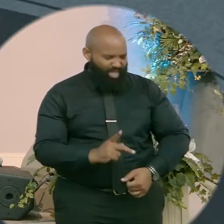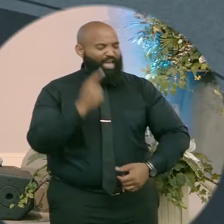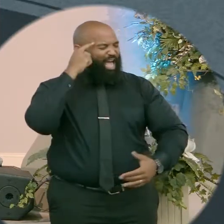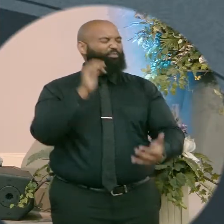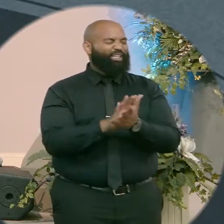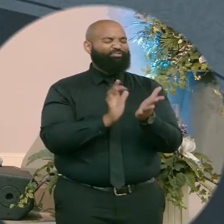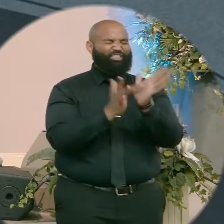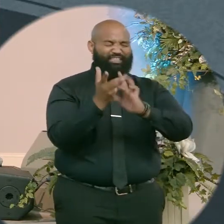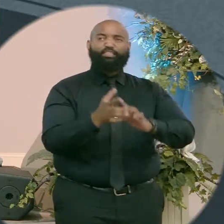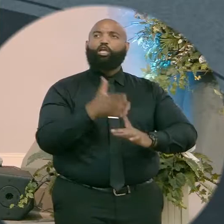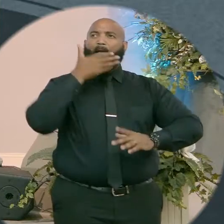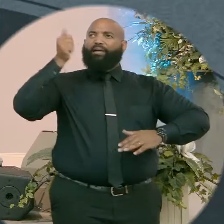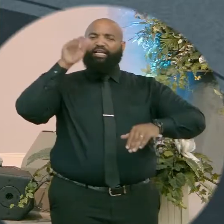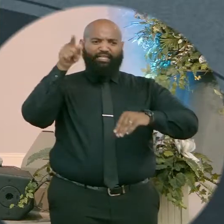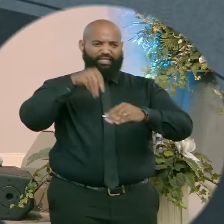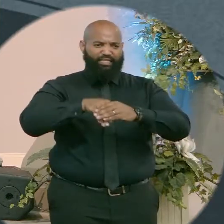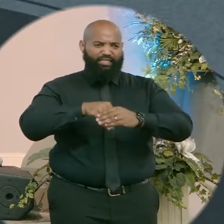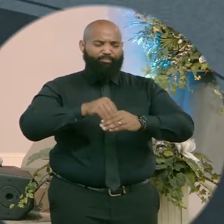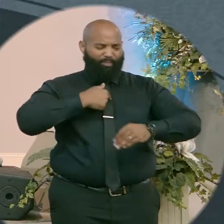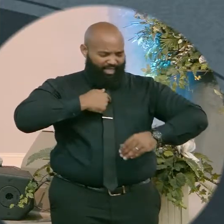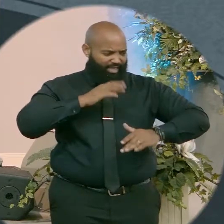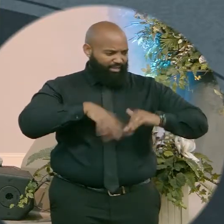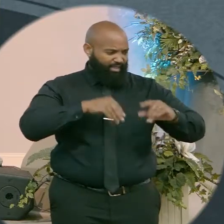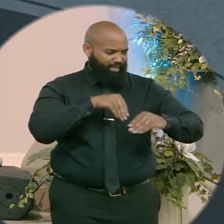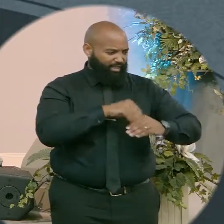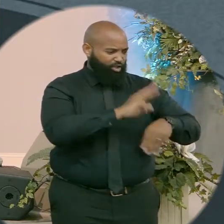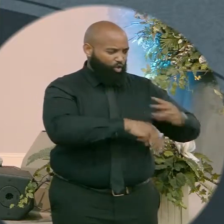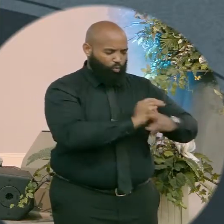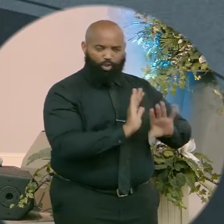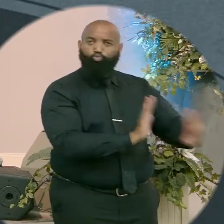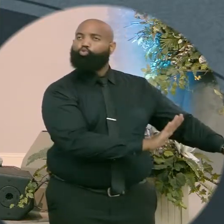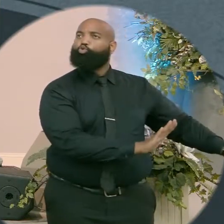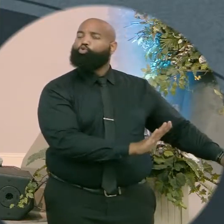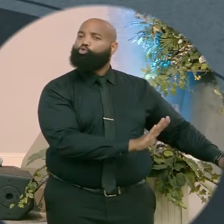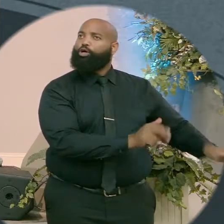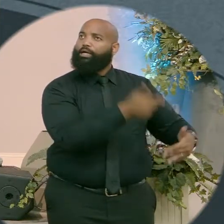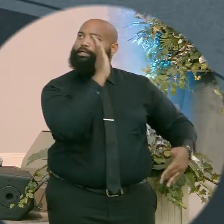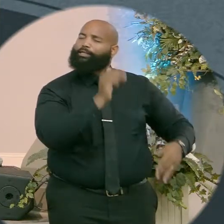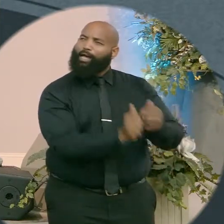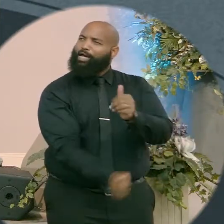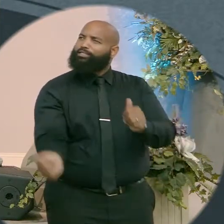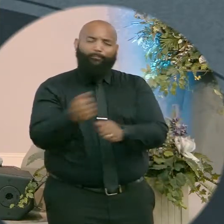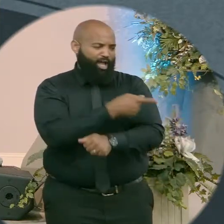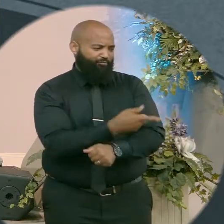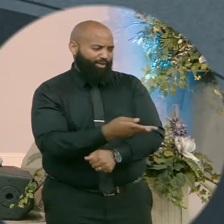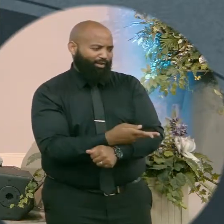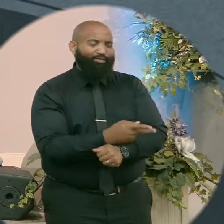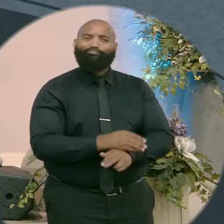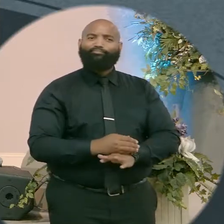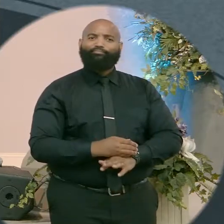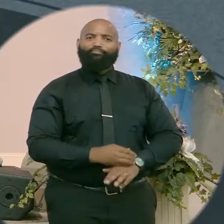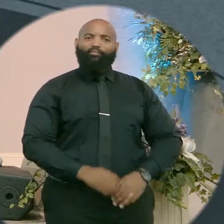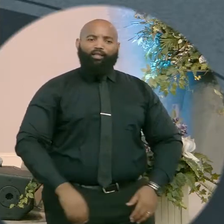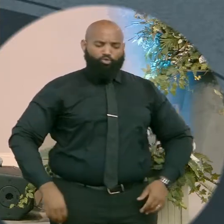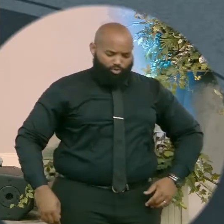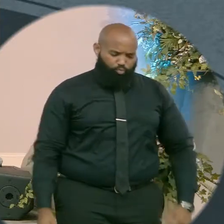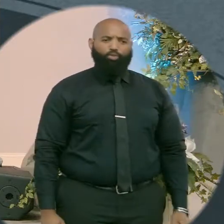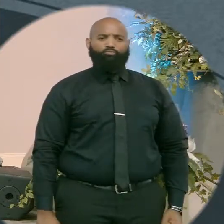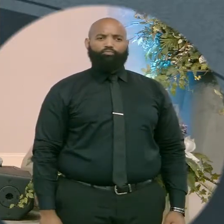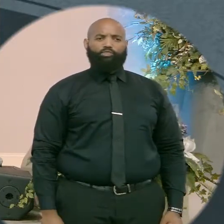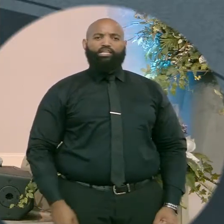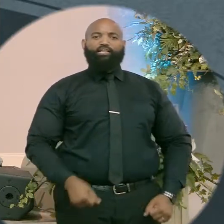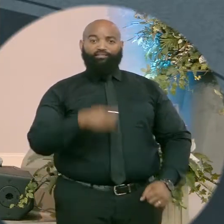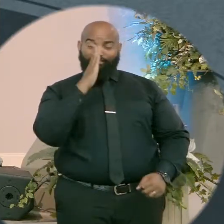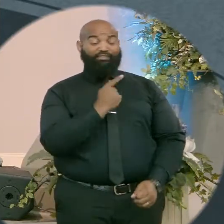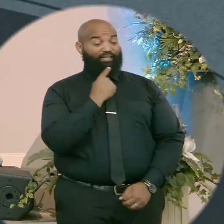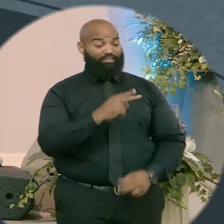say as greater is he that's in me that he that's in this world. You tighten up your belt and you say, wait a minute. Wait a minute. What does